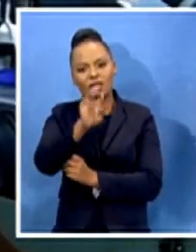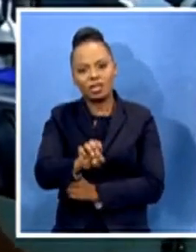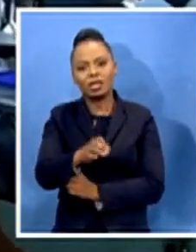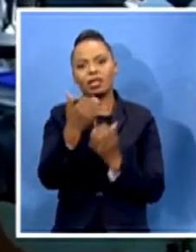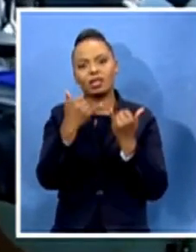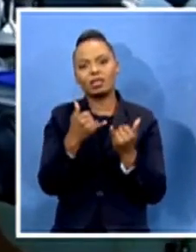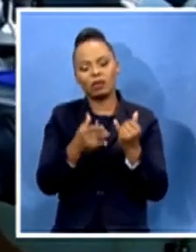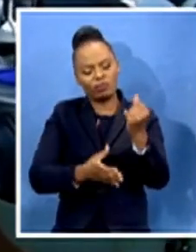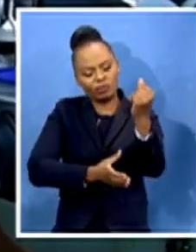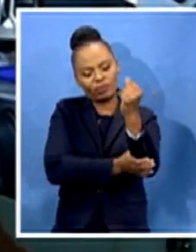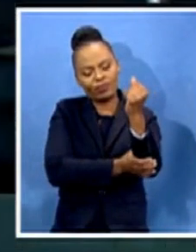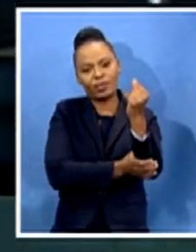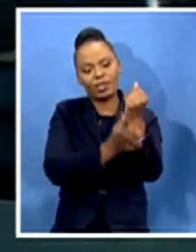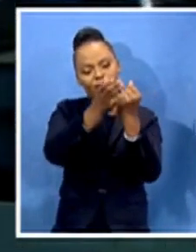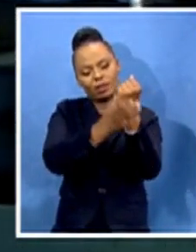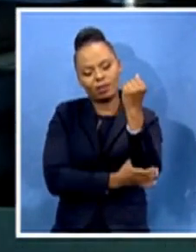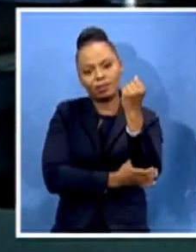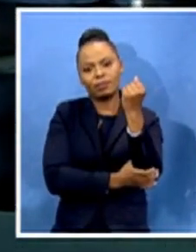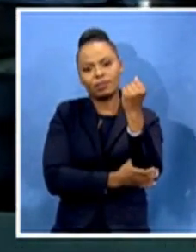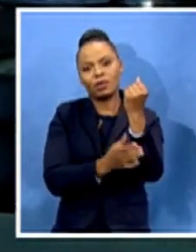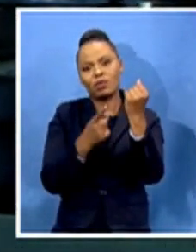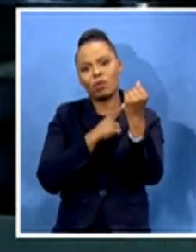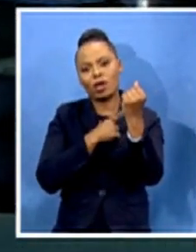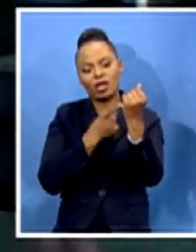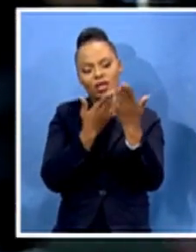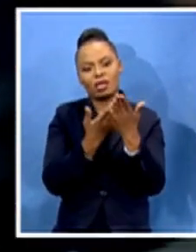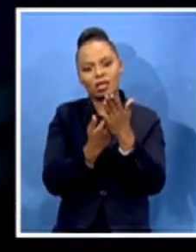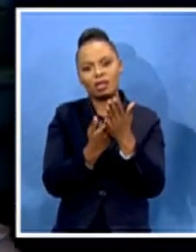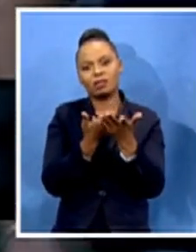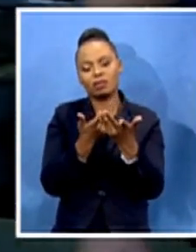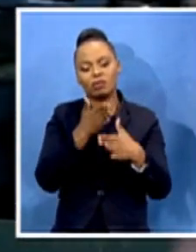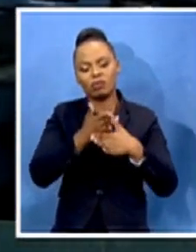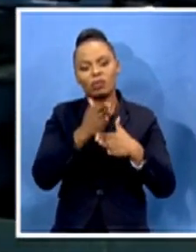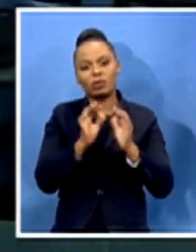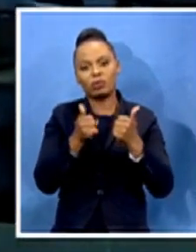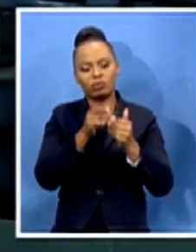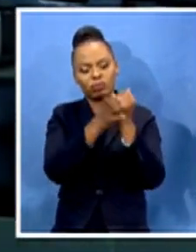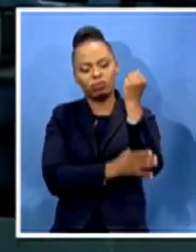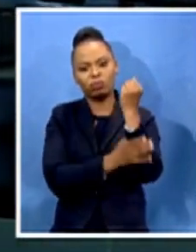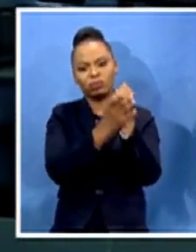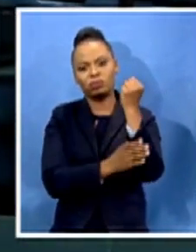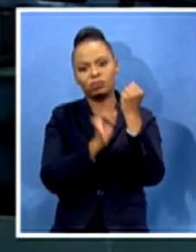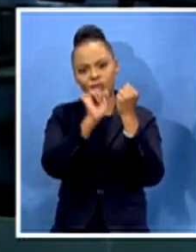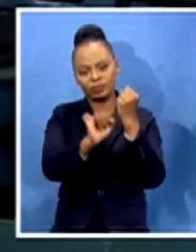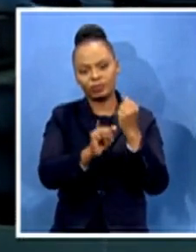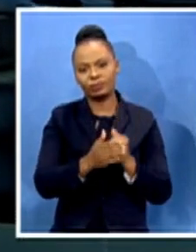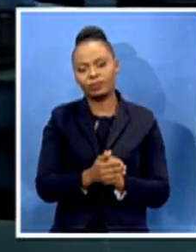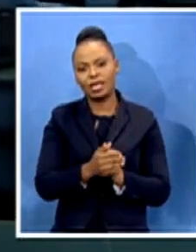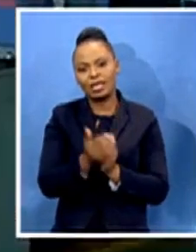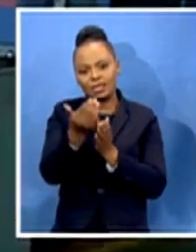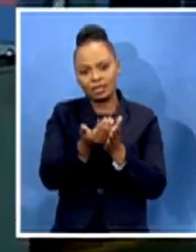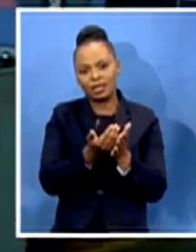keeps his forearm stable. One of the primary aims was to create a safe, light and user-friendly